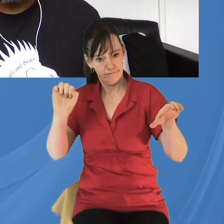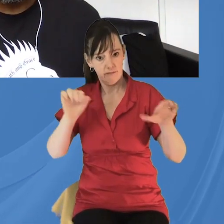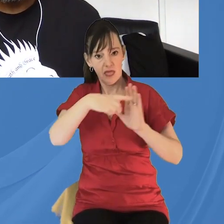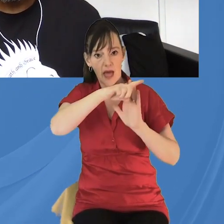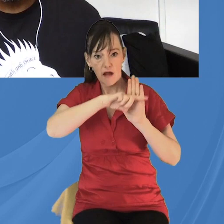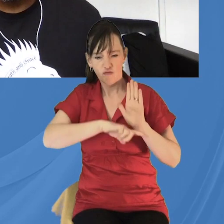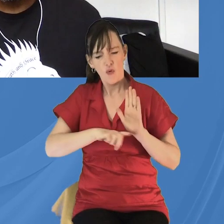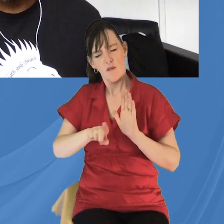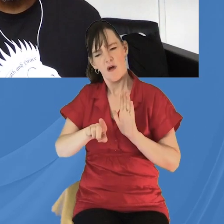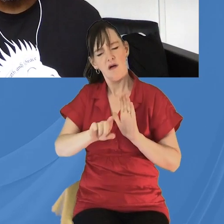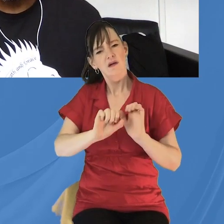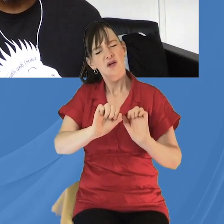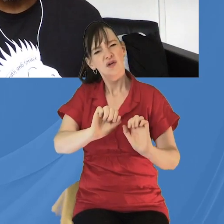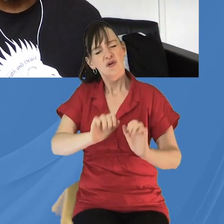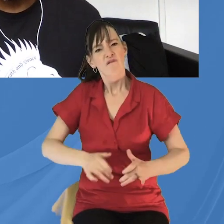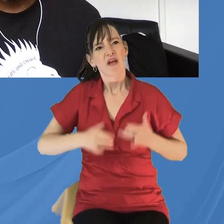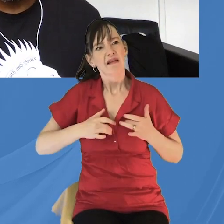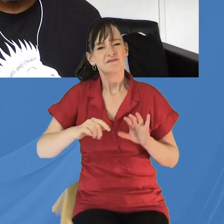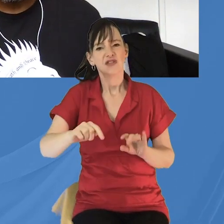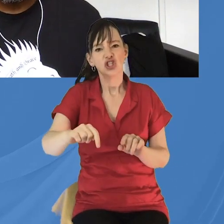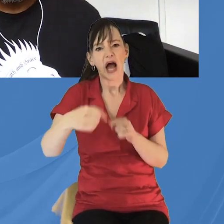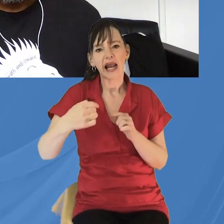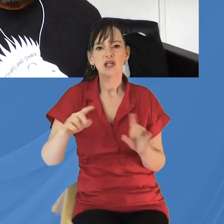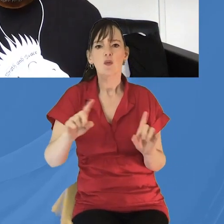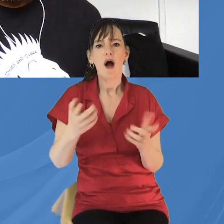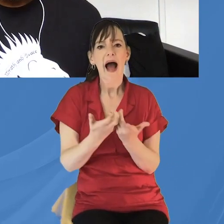that you see in terms of helping people to grieve well.